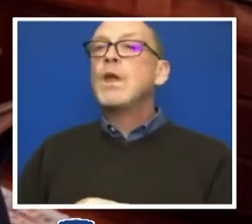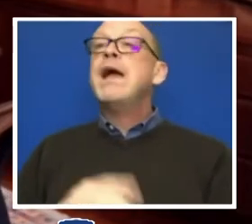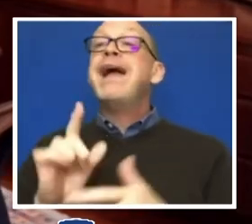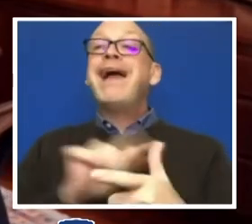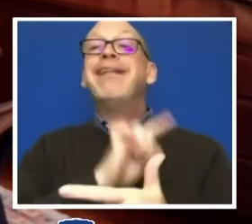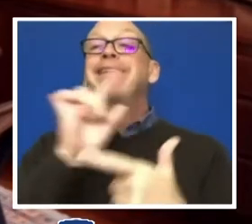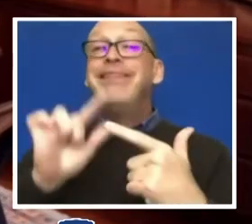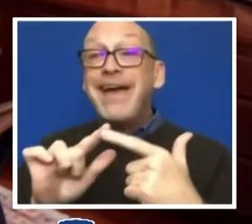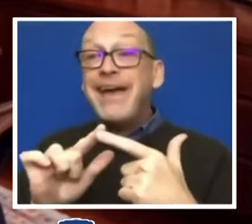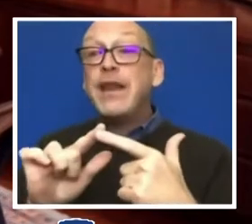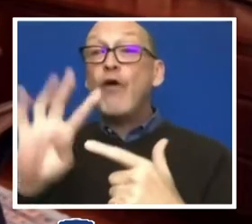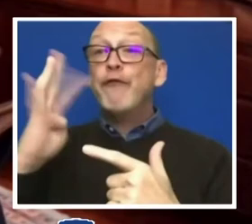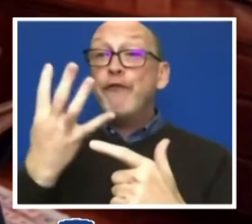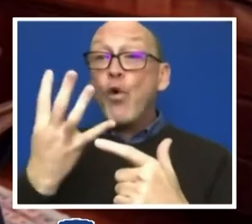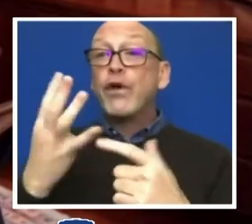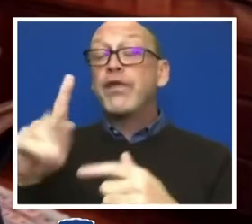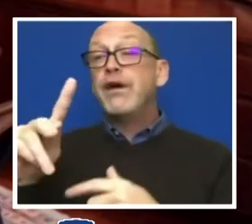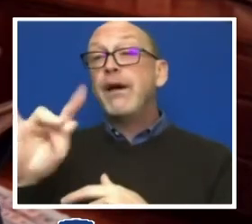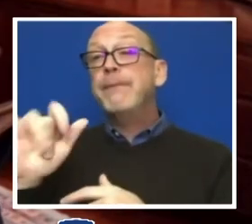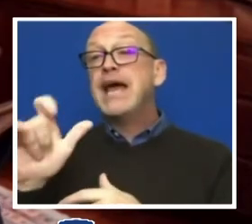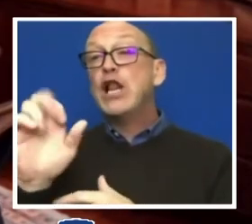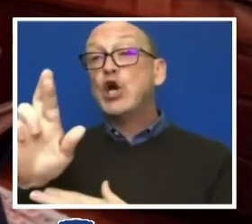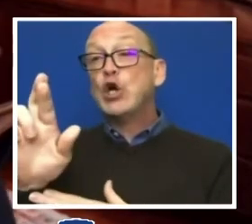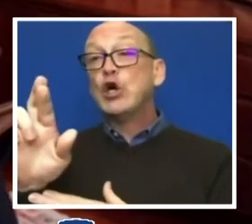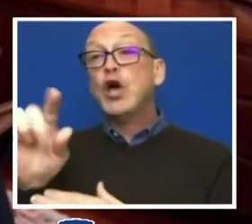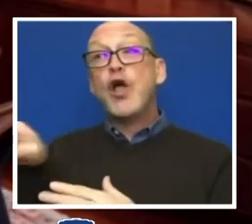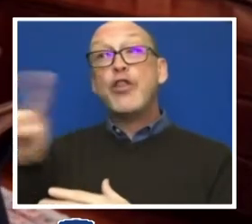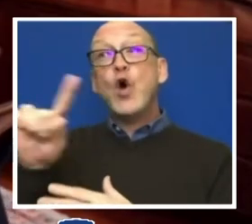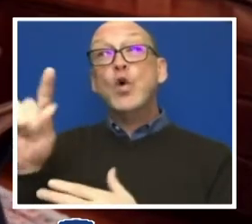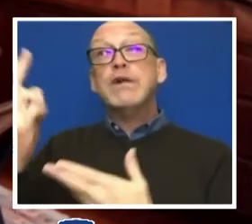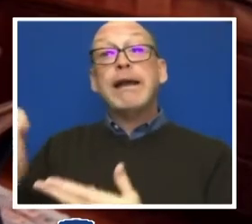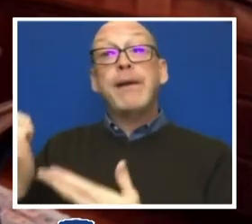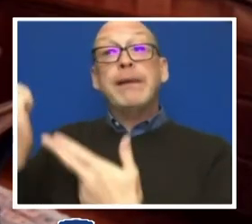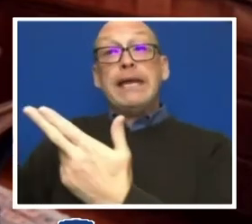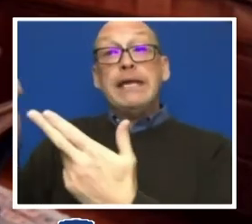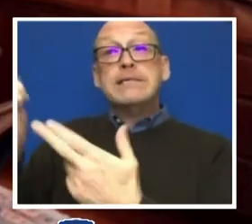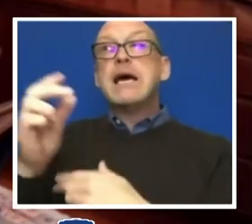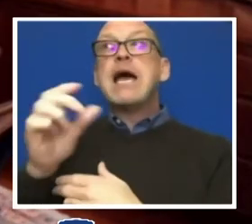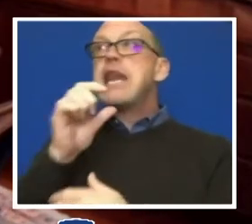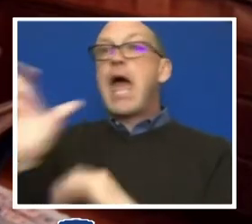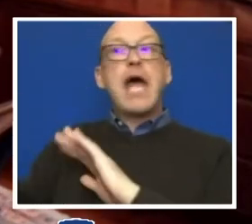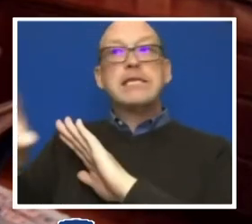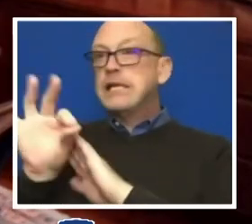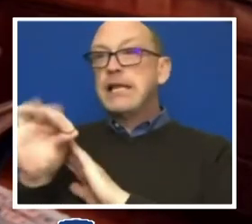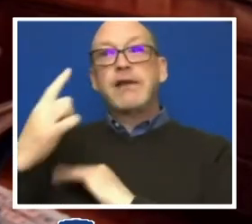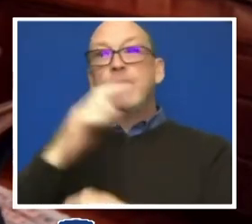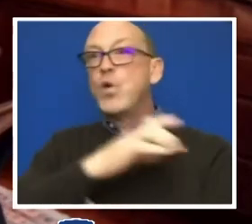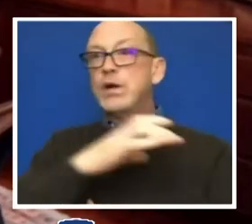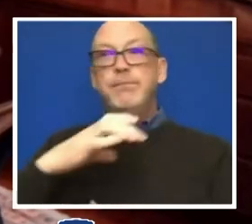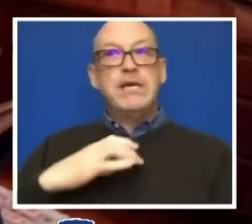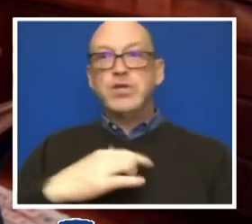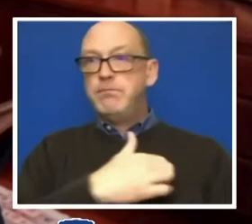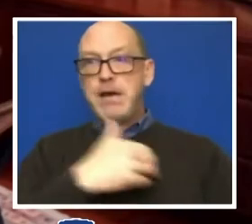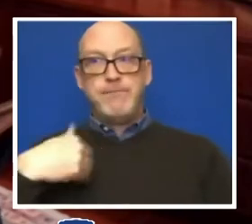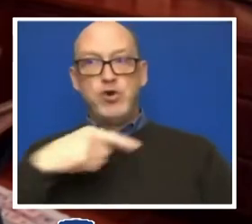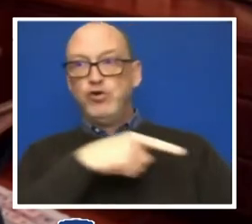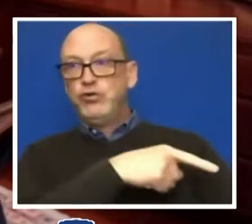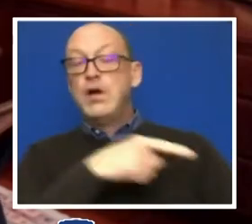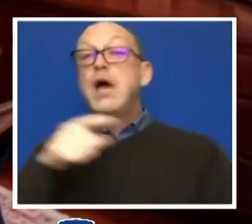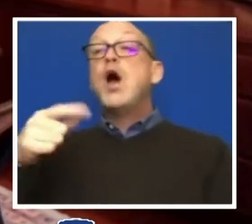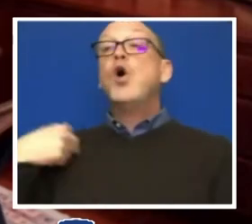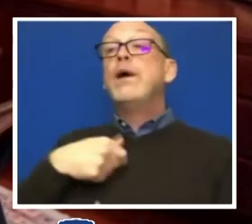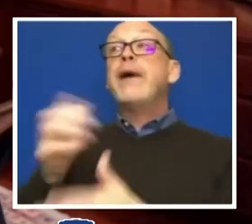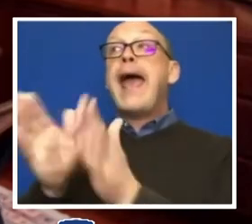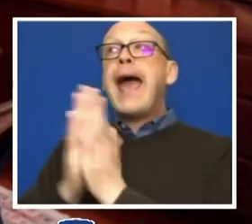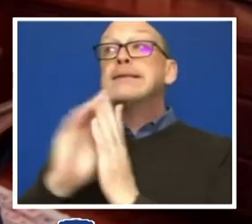the fourth pillar is that those nominees not selected for commission membership would be asked about